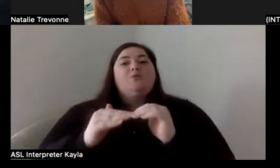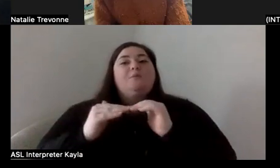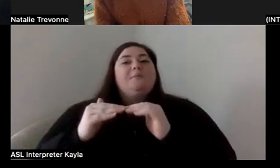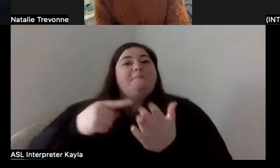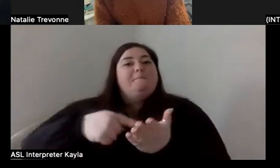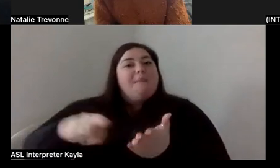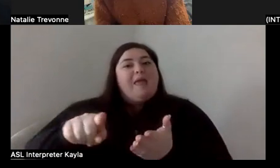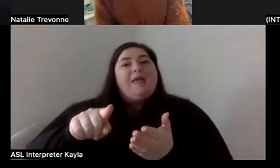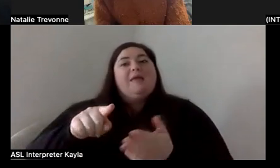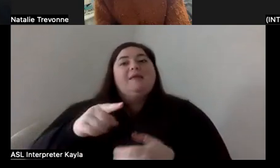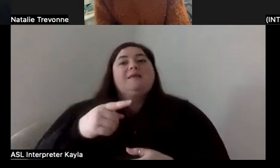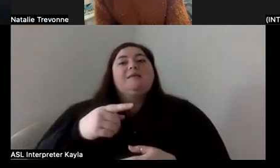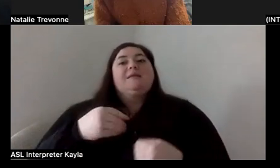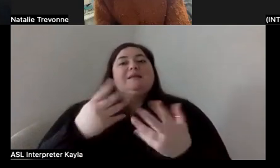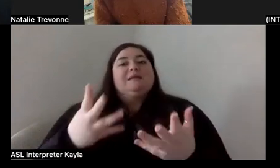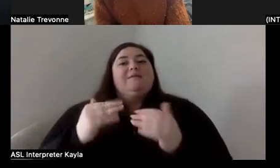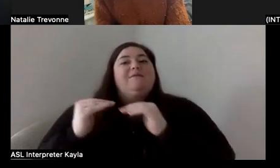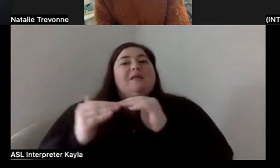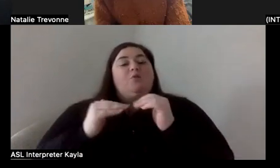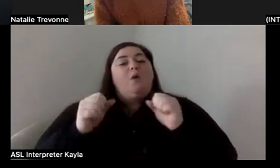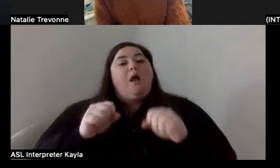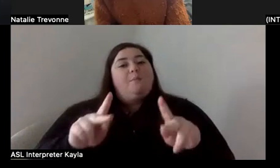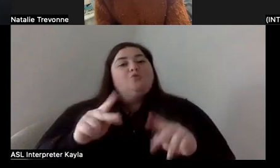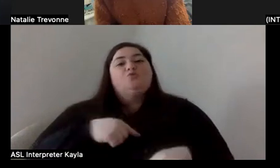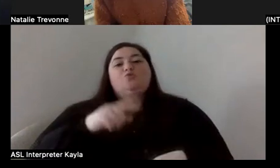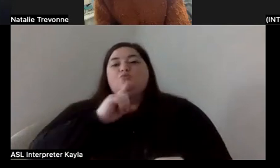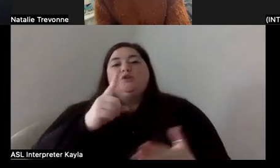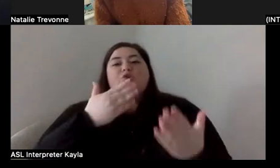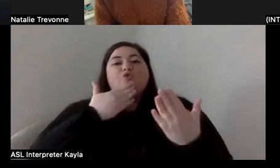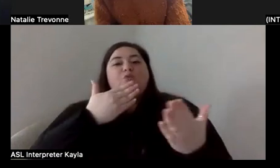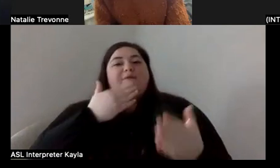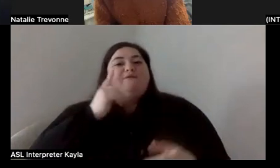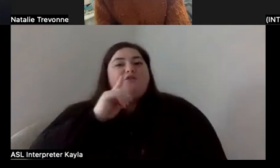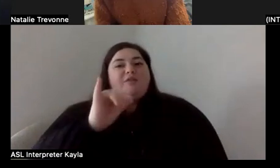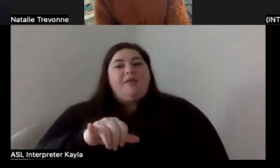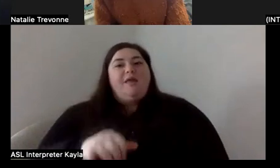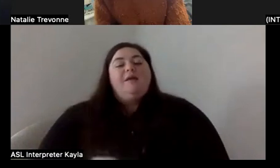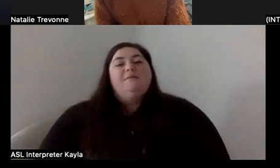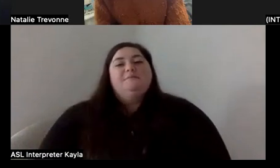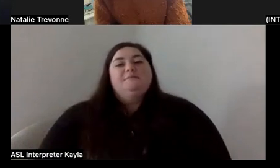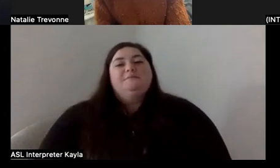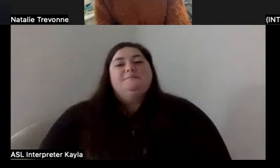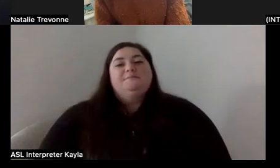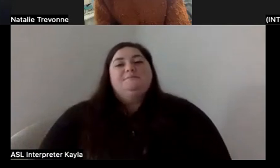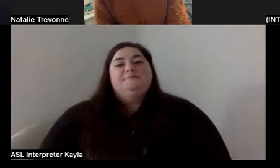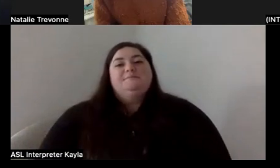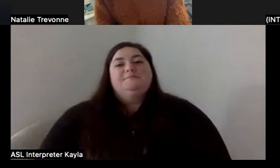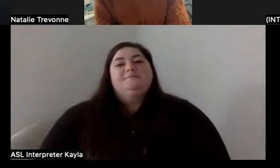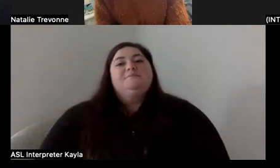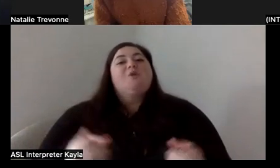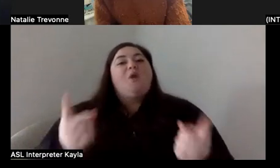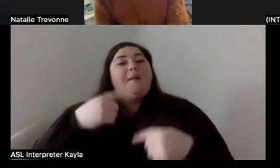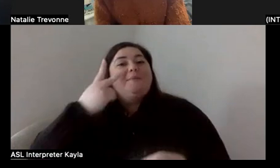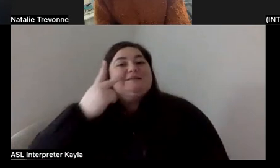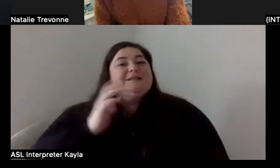and given equal opportunity. So I'm really grateful for that. And so, yeah. So come to our